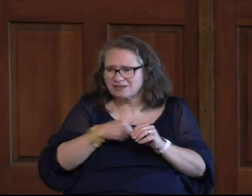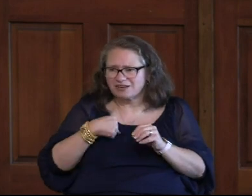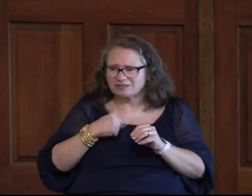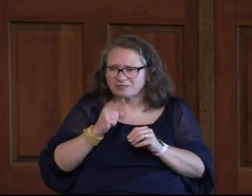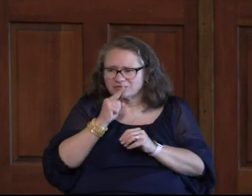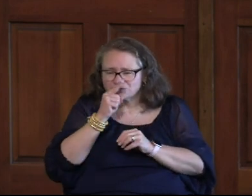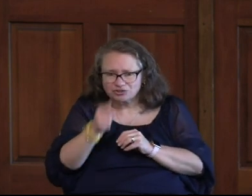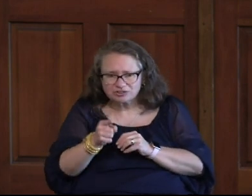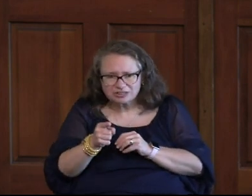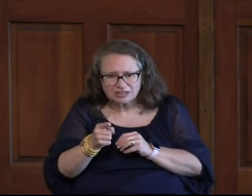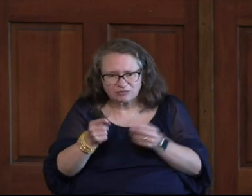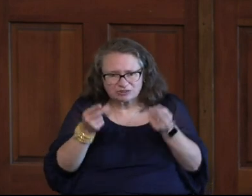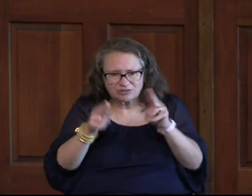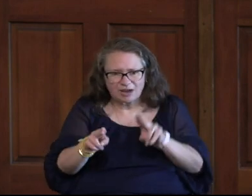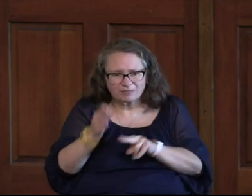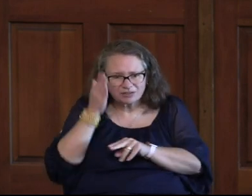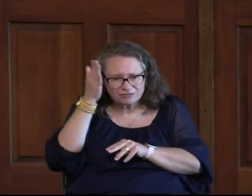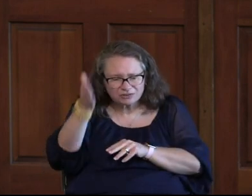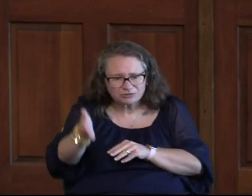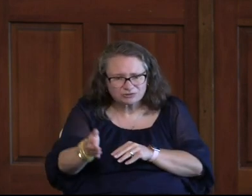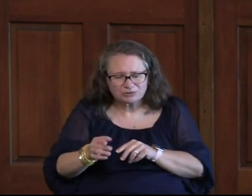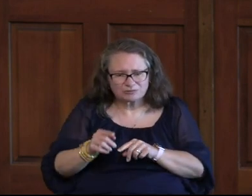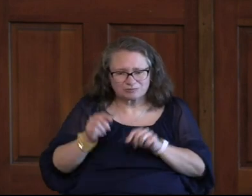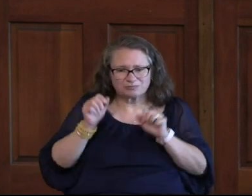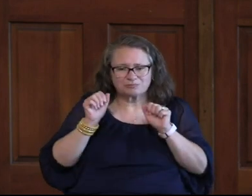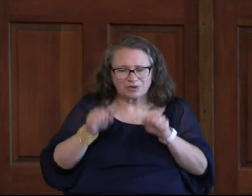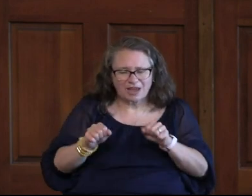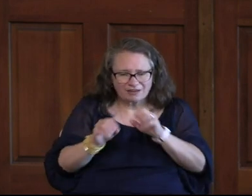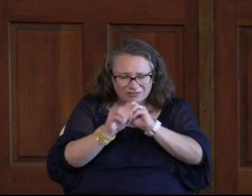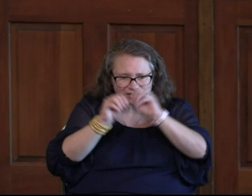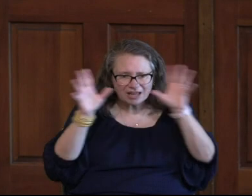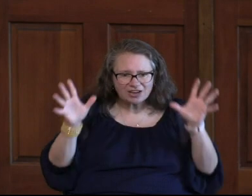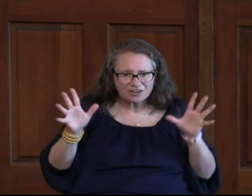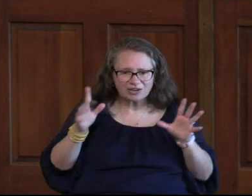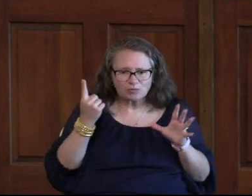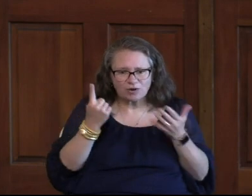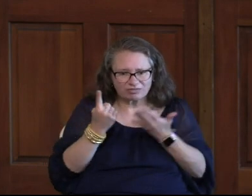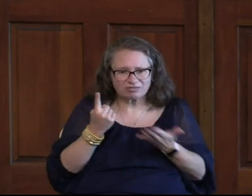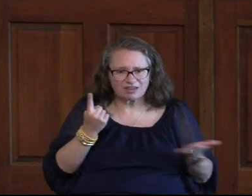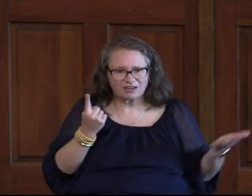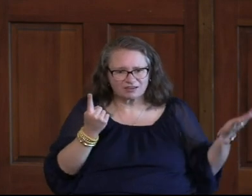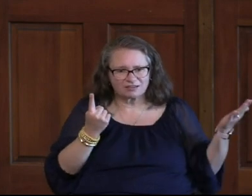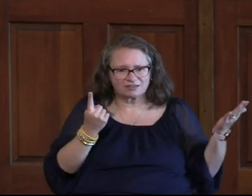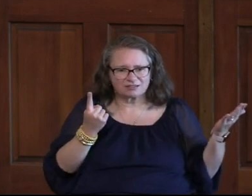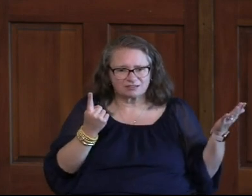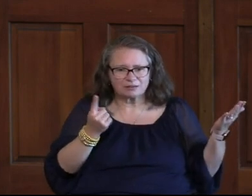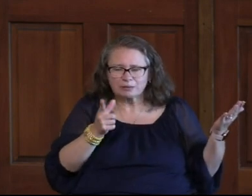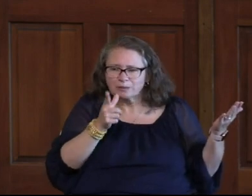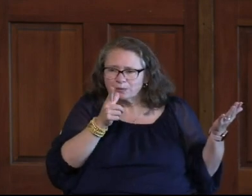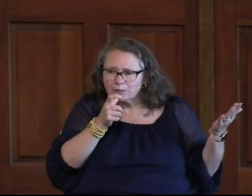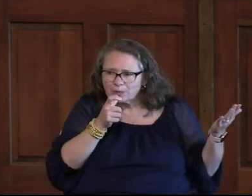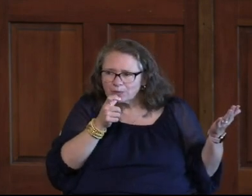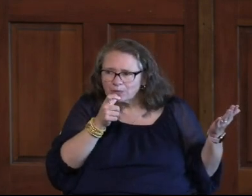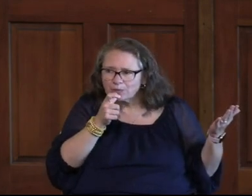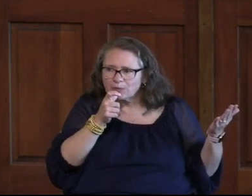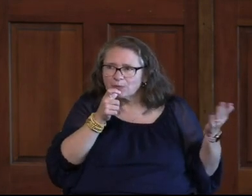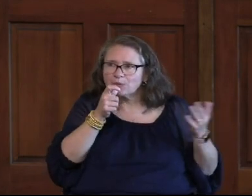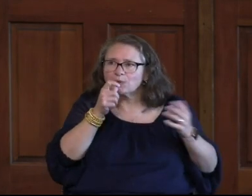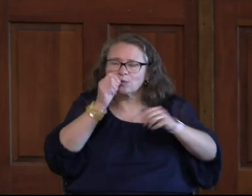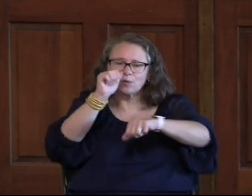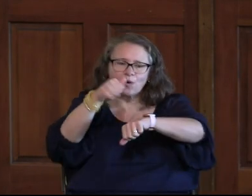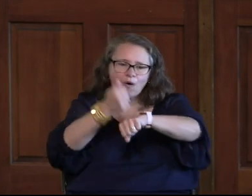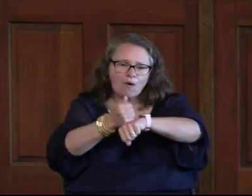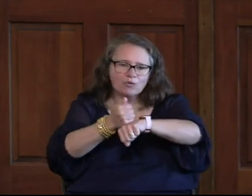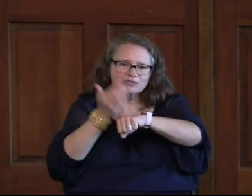Certainty About What's To Come In The Future But We Can Have Clarity About One Thing And That Is Who Holds The Future